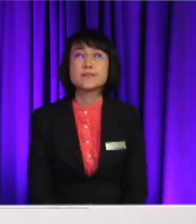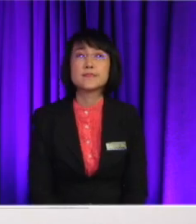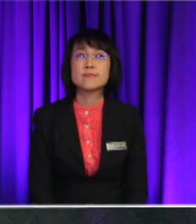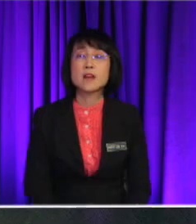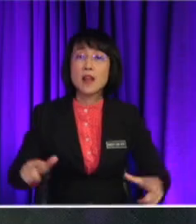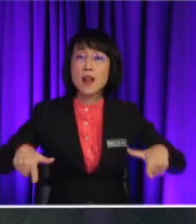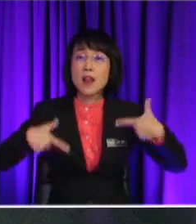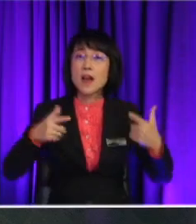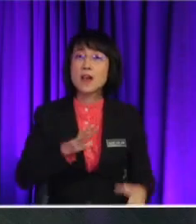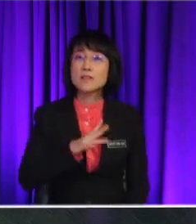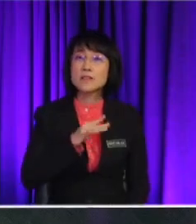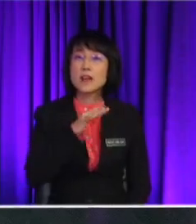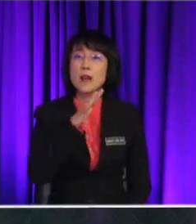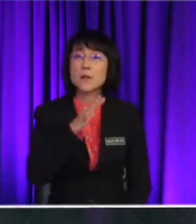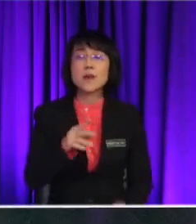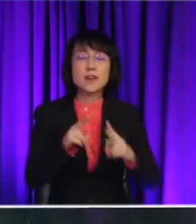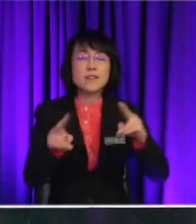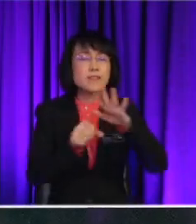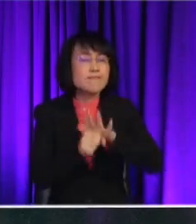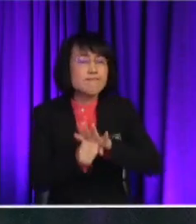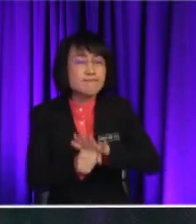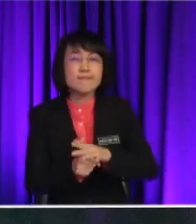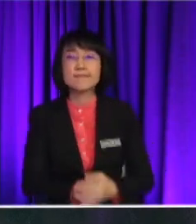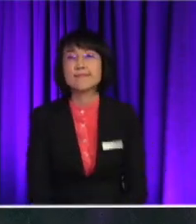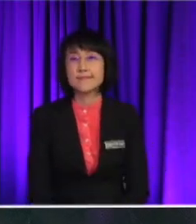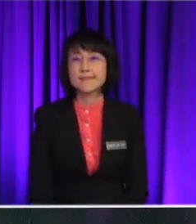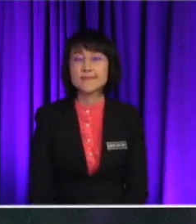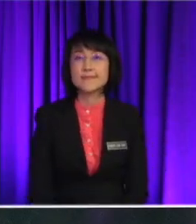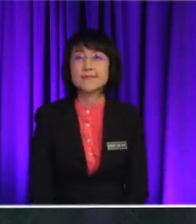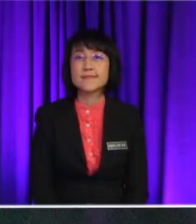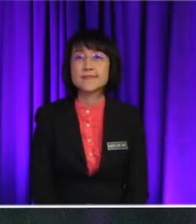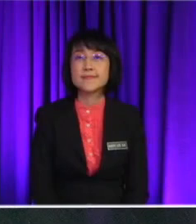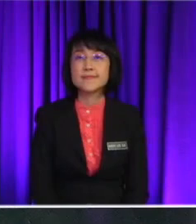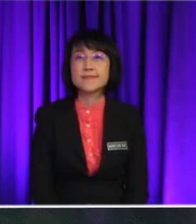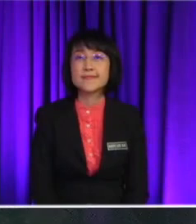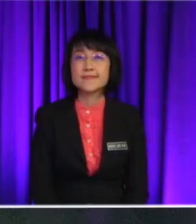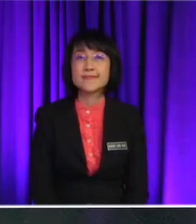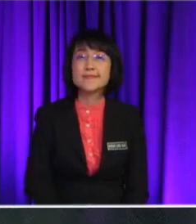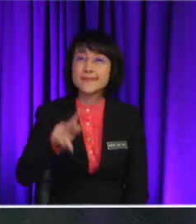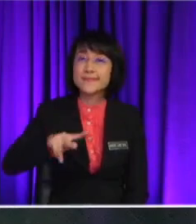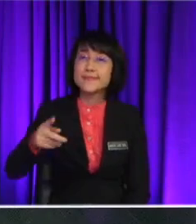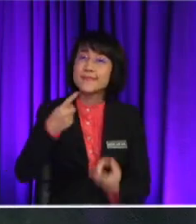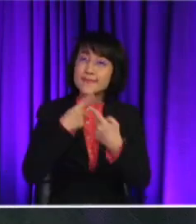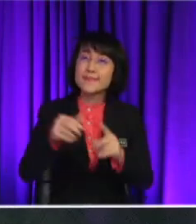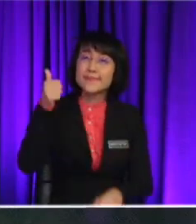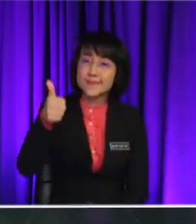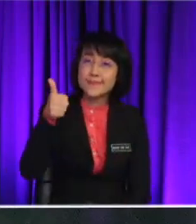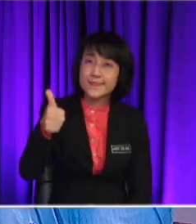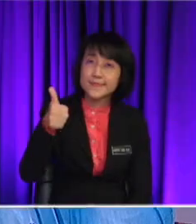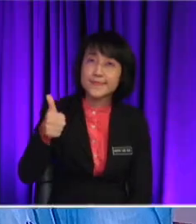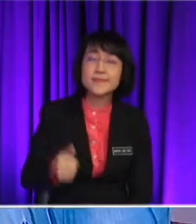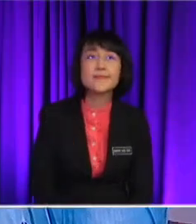agree with him So what do you think about all the answers from our students? Yeah, I think they have answered it great Like, because greatly Because